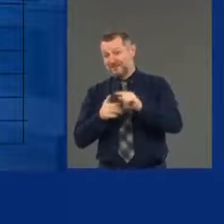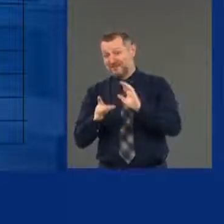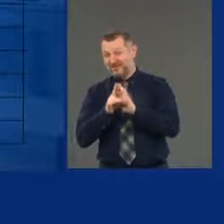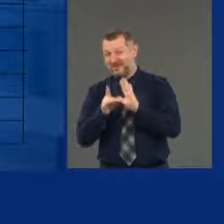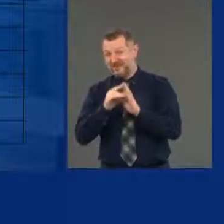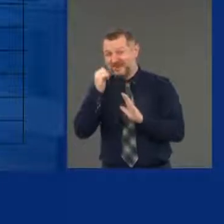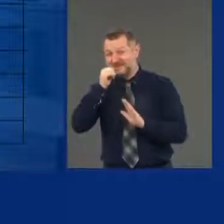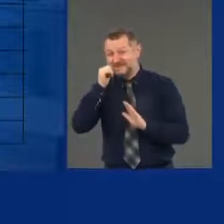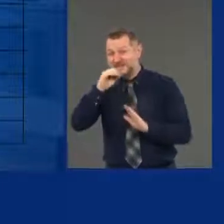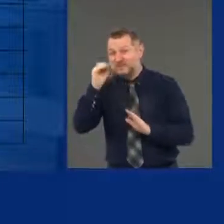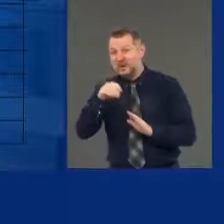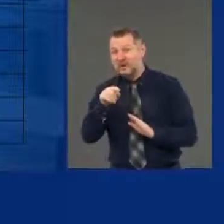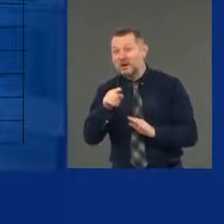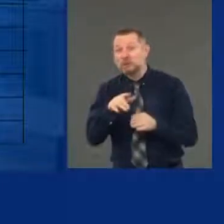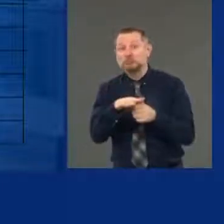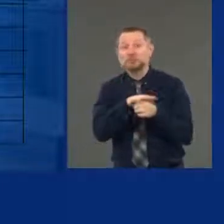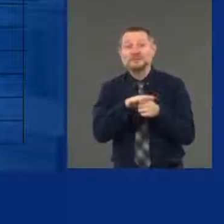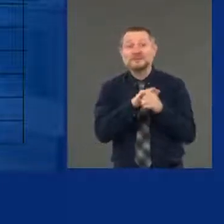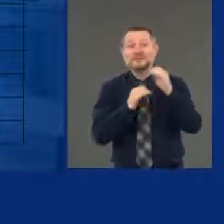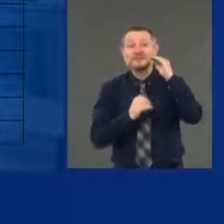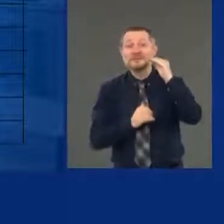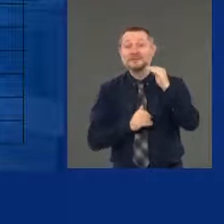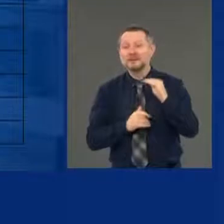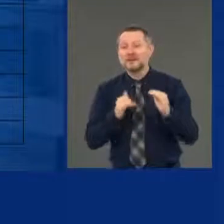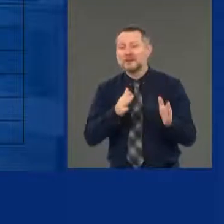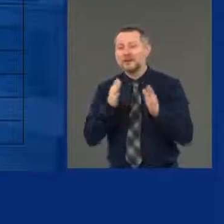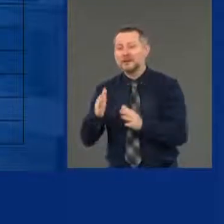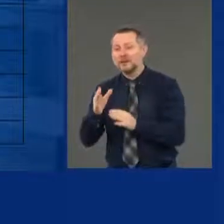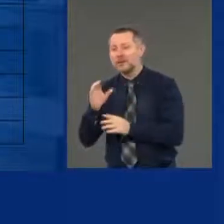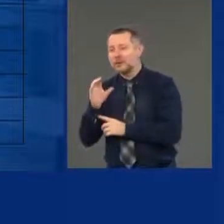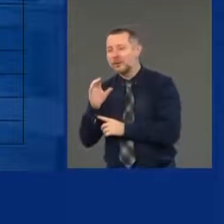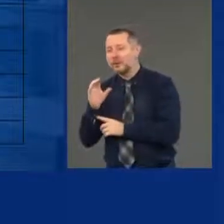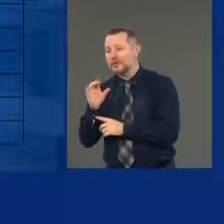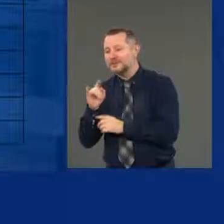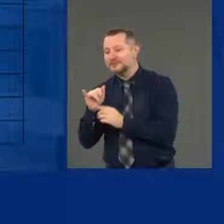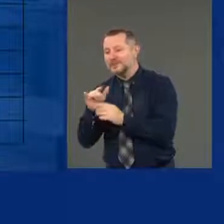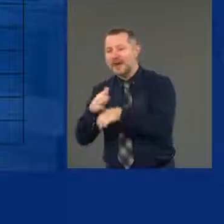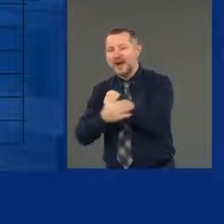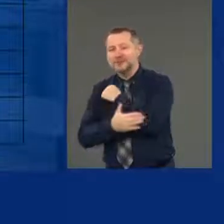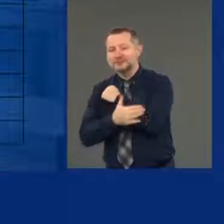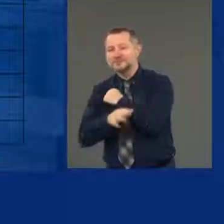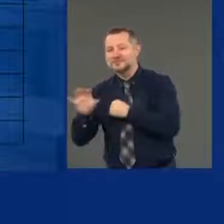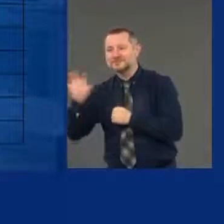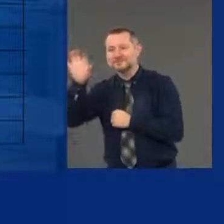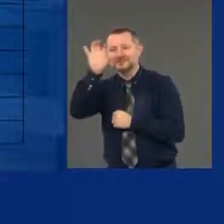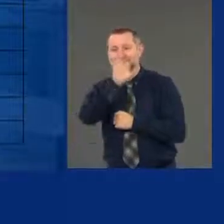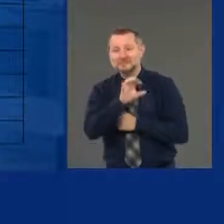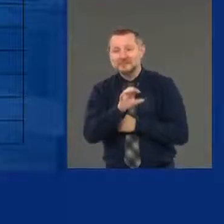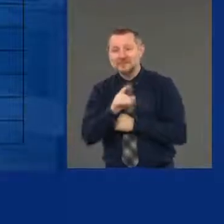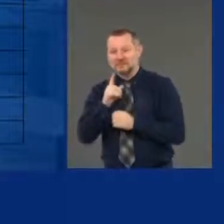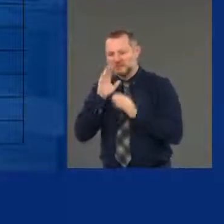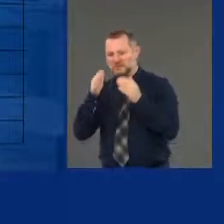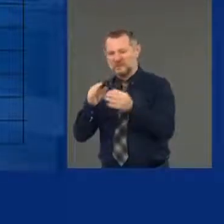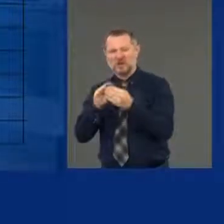region. And then you can look at it by county. This is the number to focus on. How many tests did we do